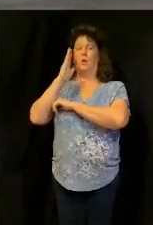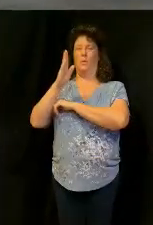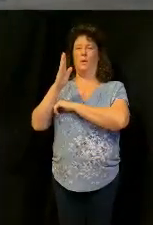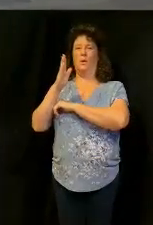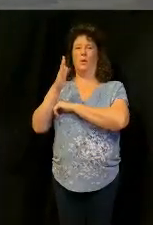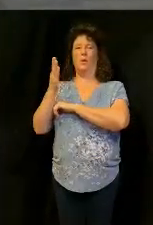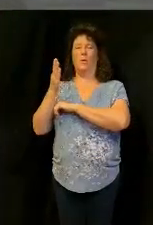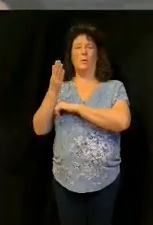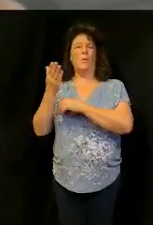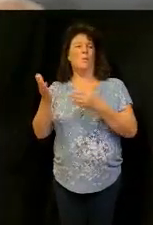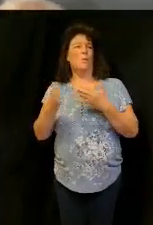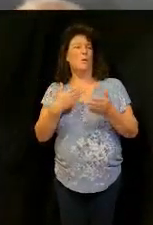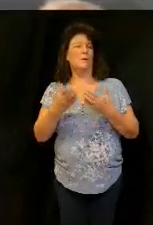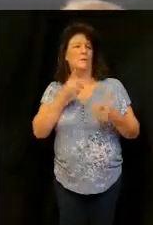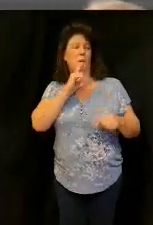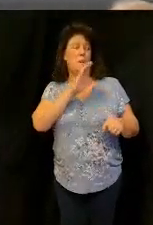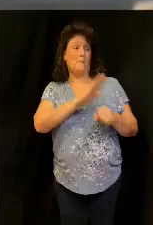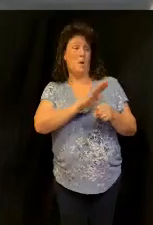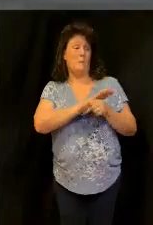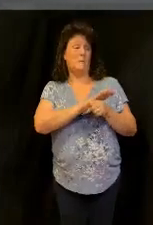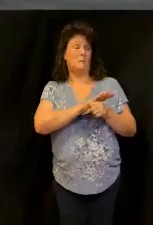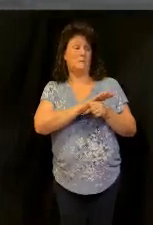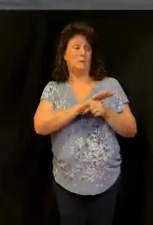see if I will not take care I didn't promise